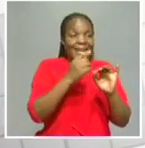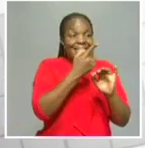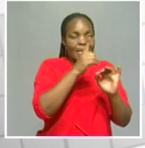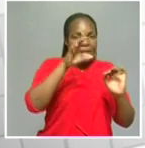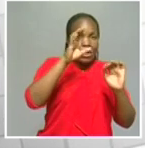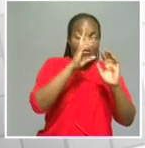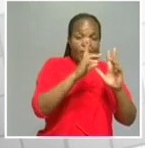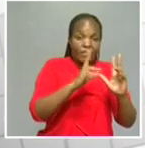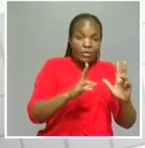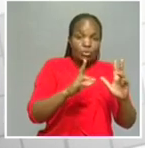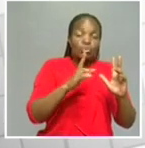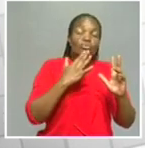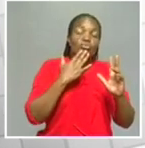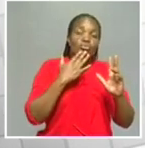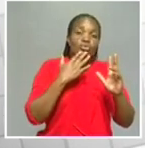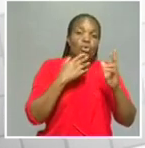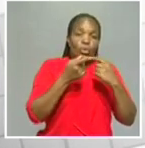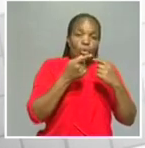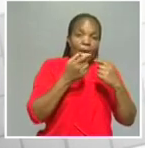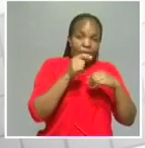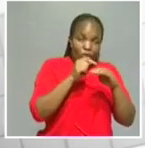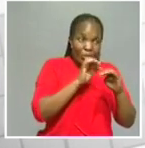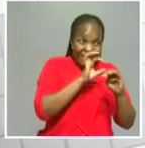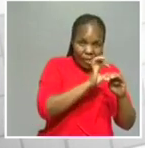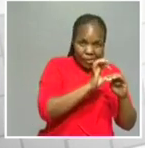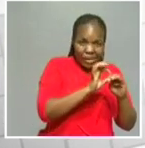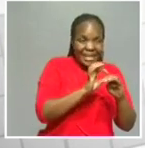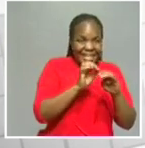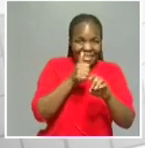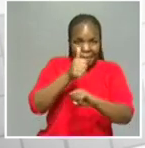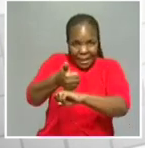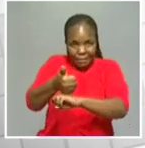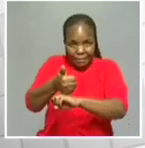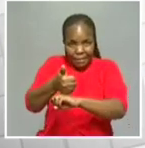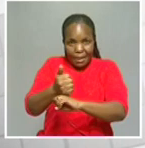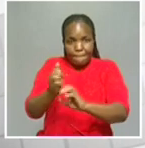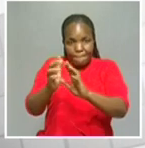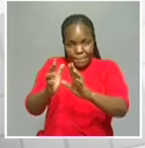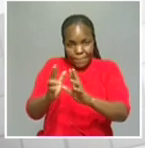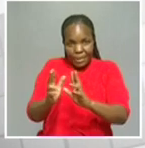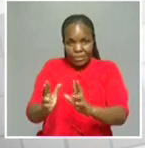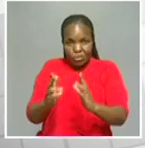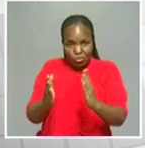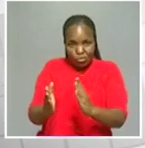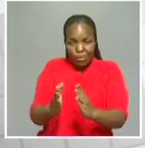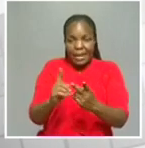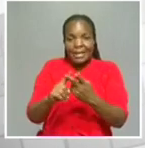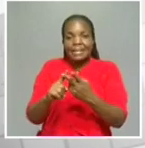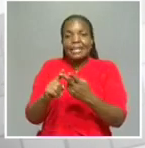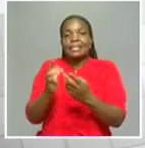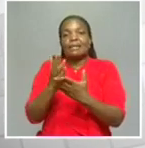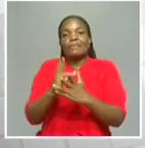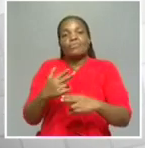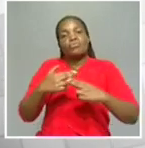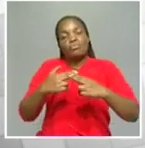they organized us. And they were telling us they were different between the club, running of the club, and then those people who hired the